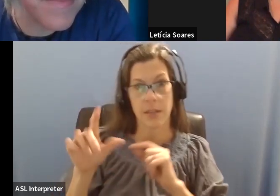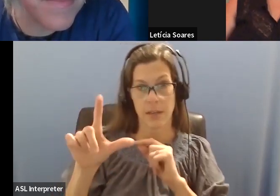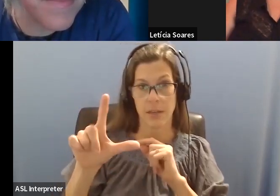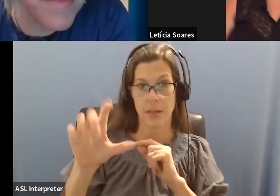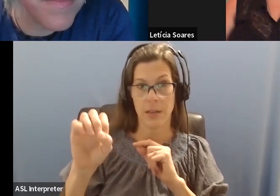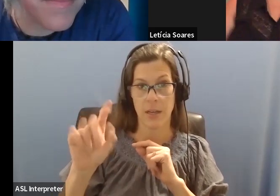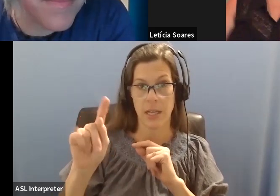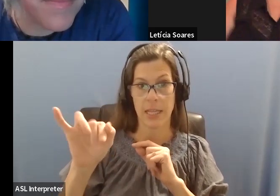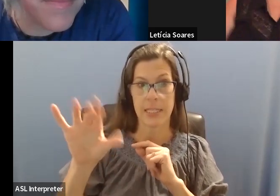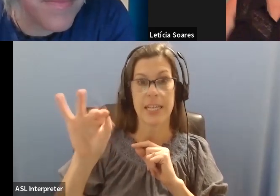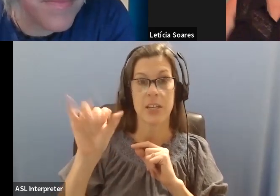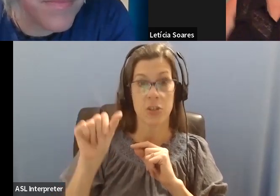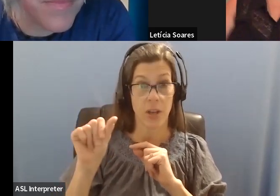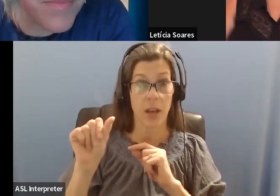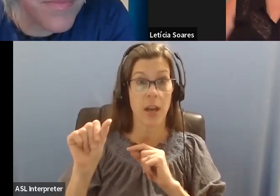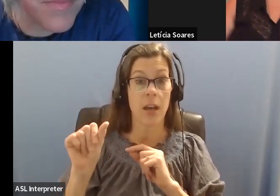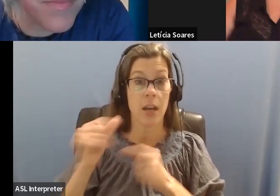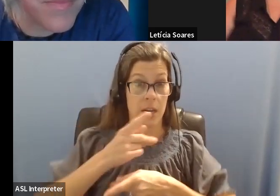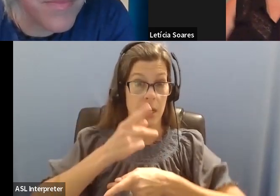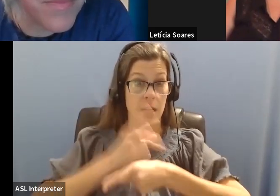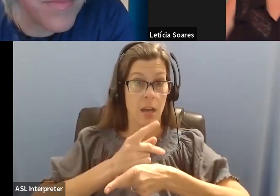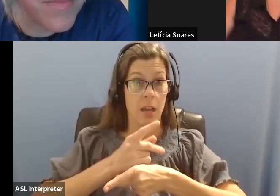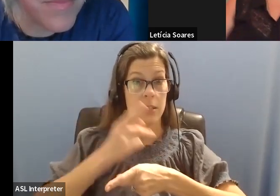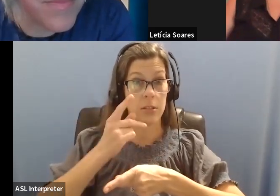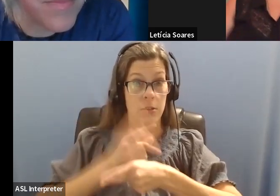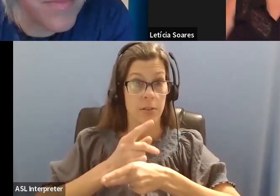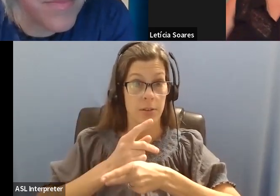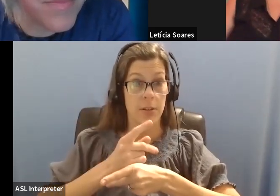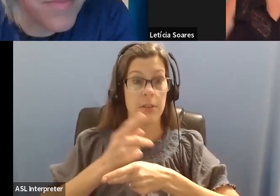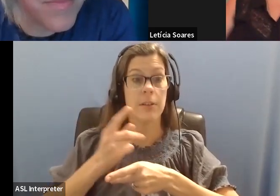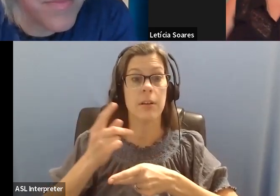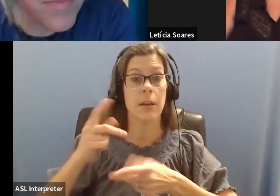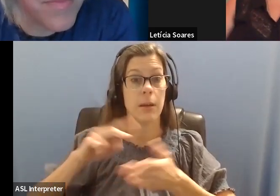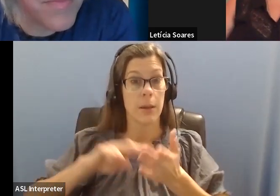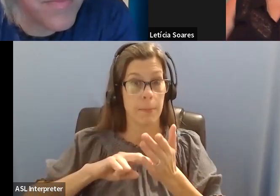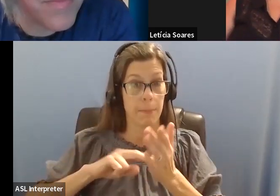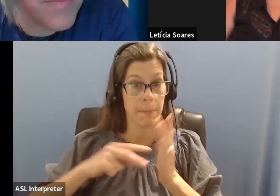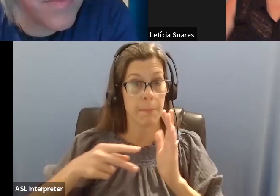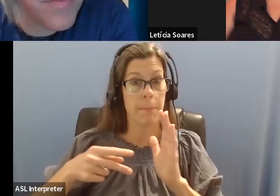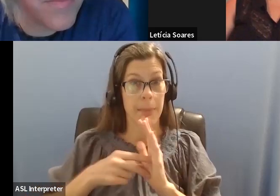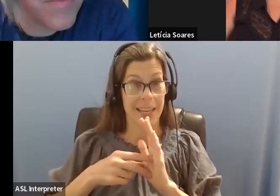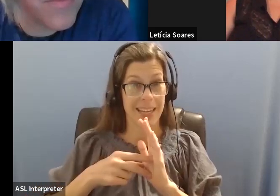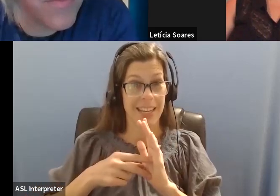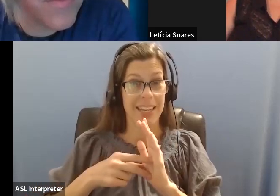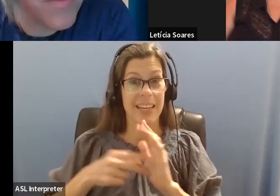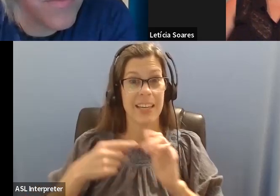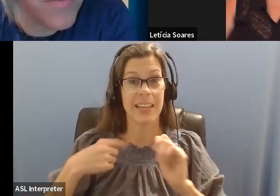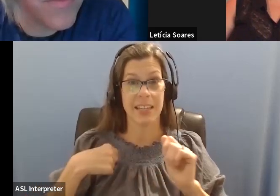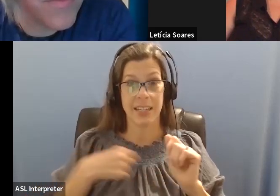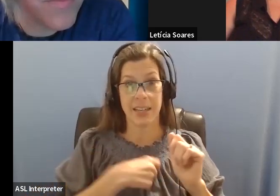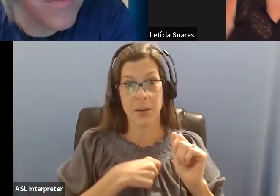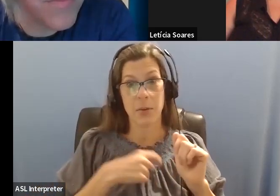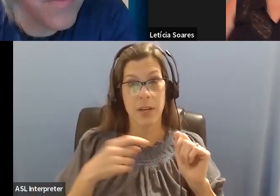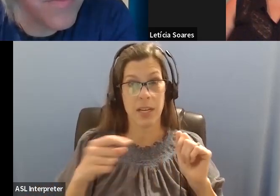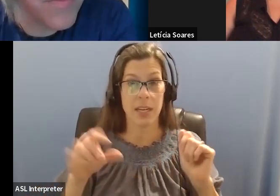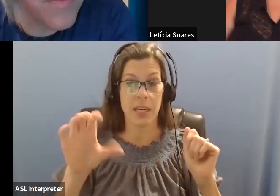I think reconciliation in the sense of we need to reconcile and reconnect,